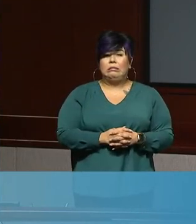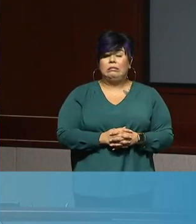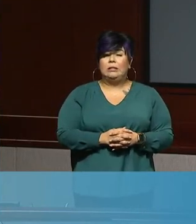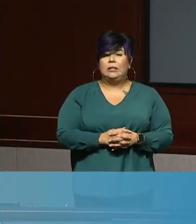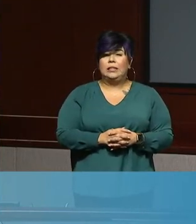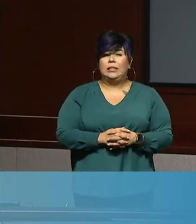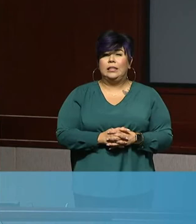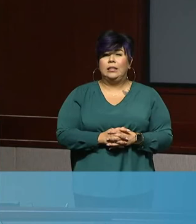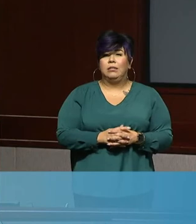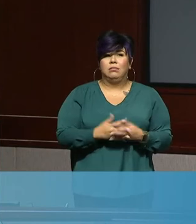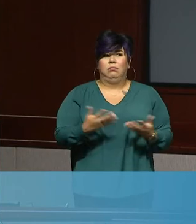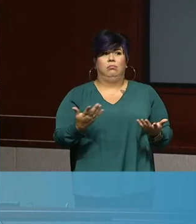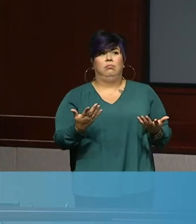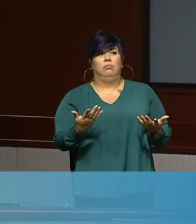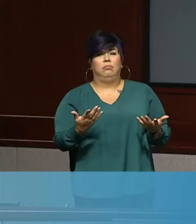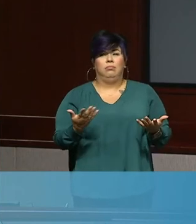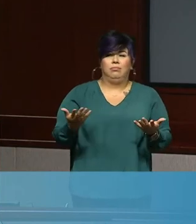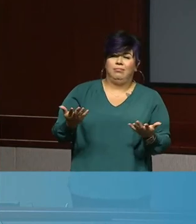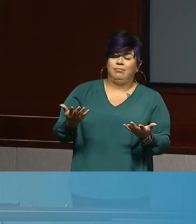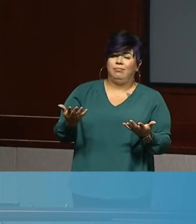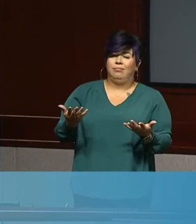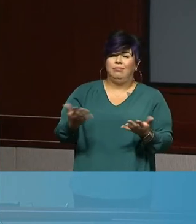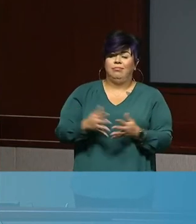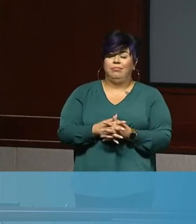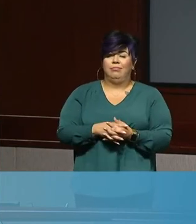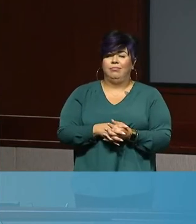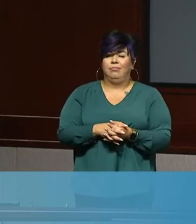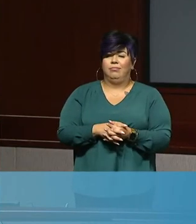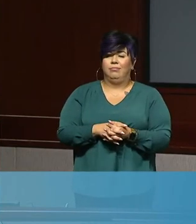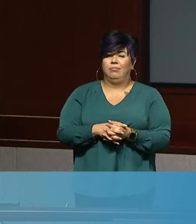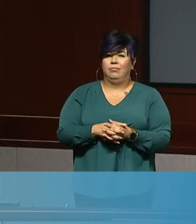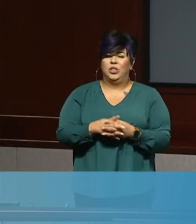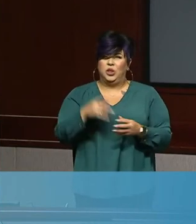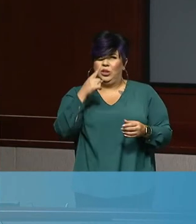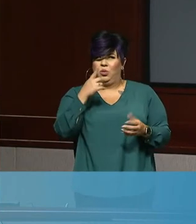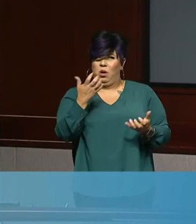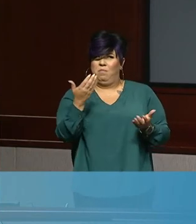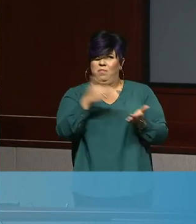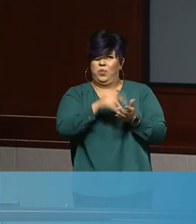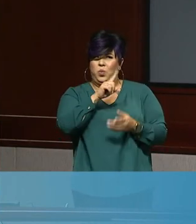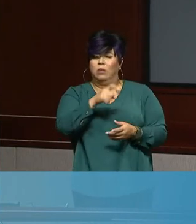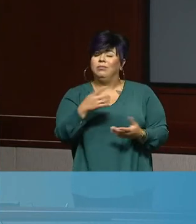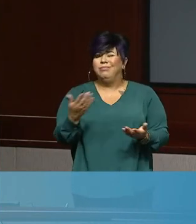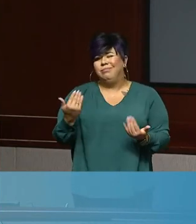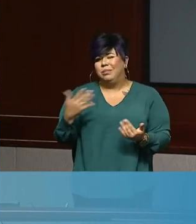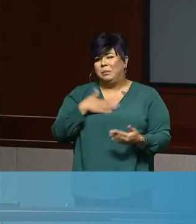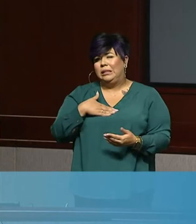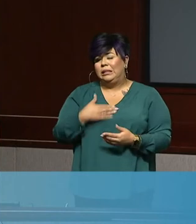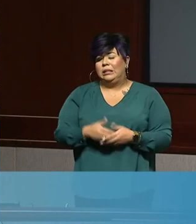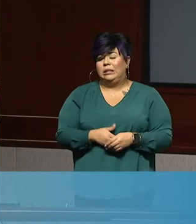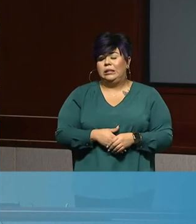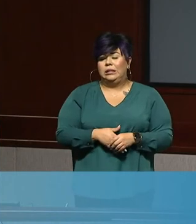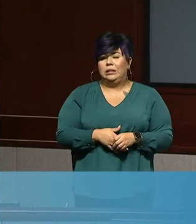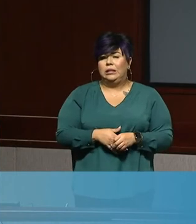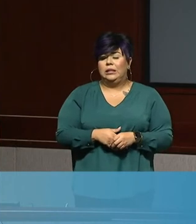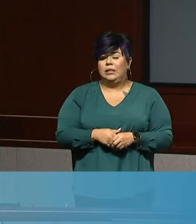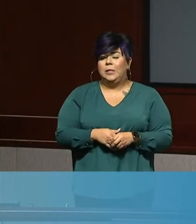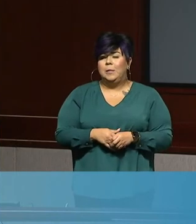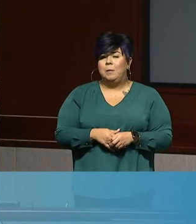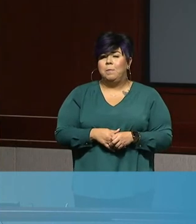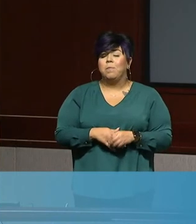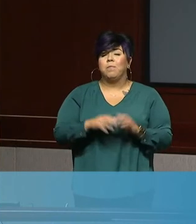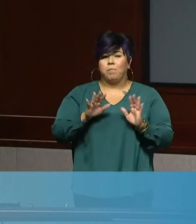Hi, Tori. Is there a reason why? Go ahead. Do you want me to rephrase the question? Yeah. Could you repeat it for me? Okay. So